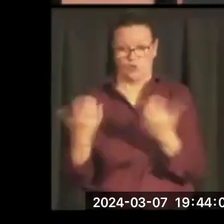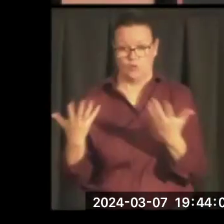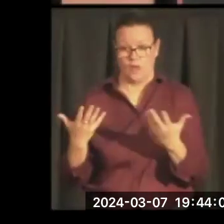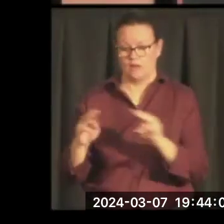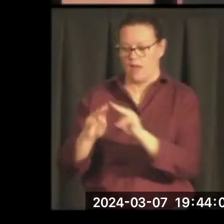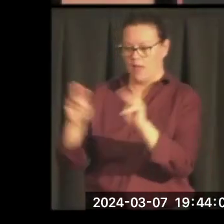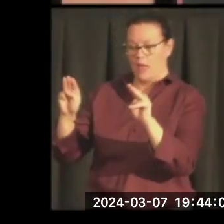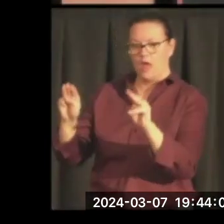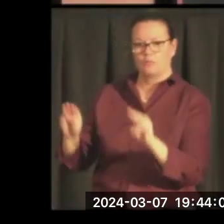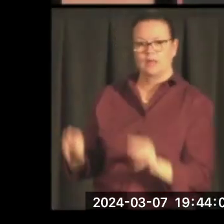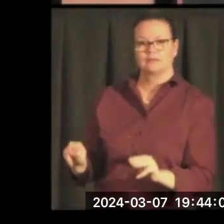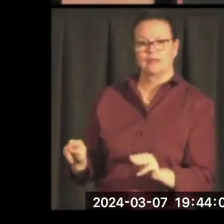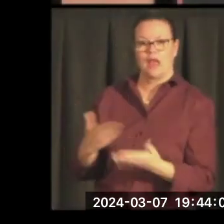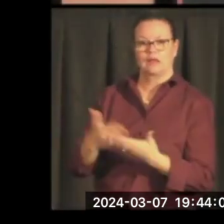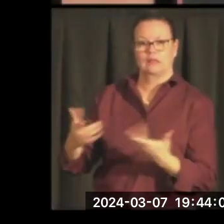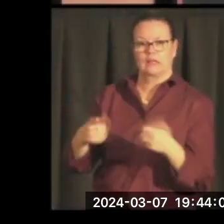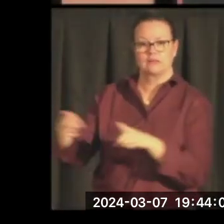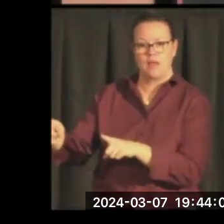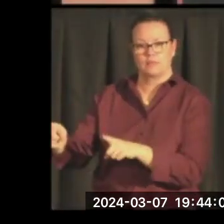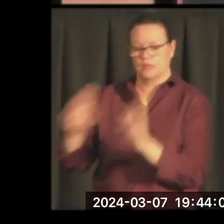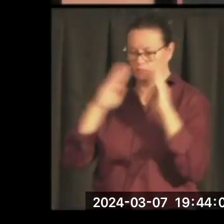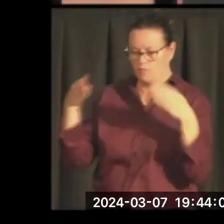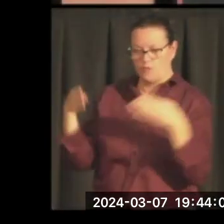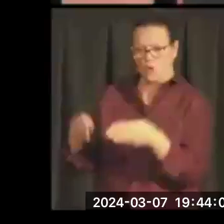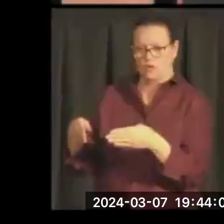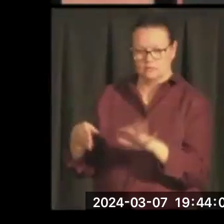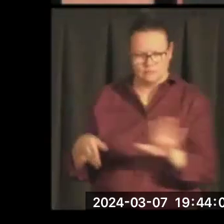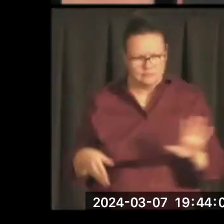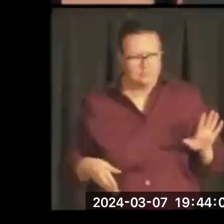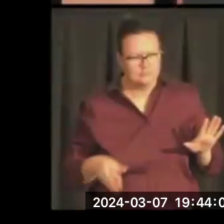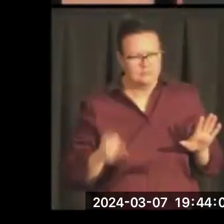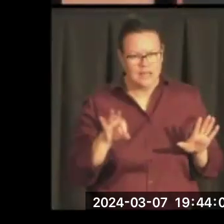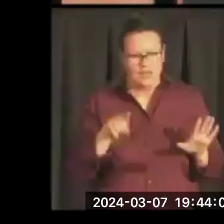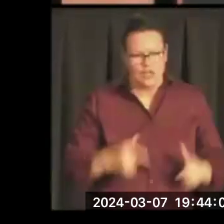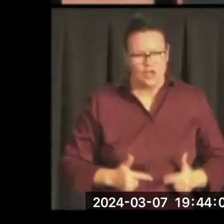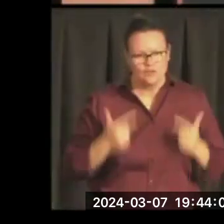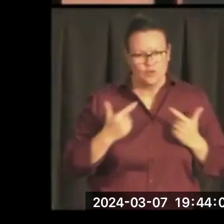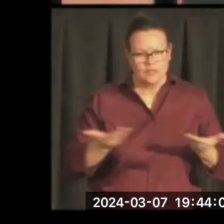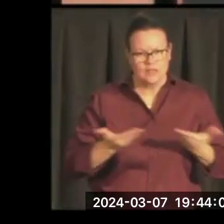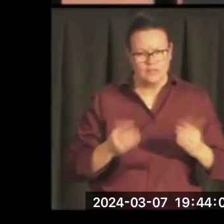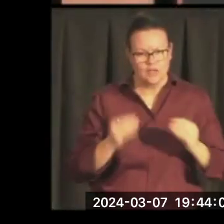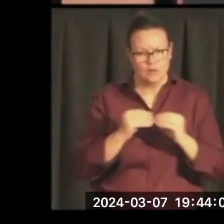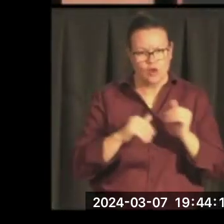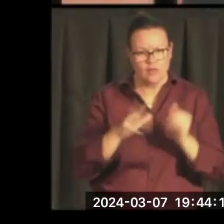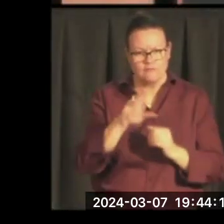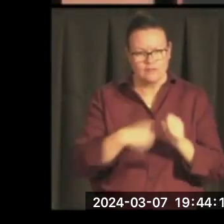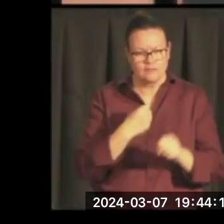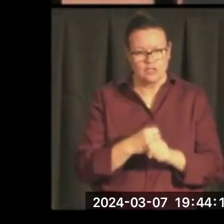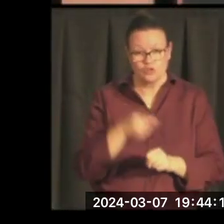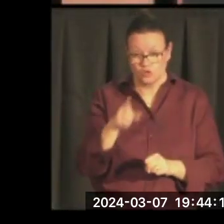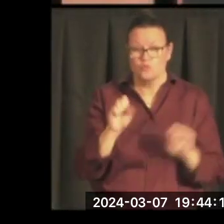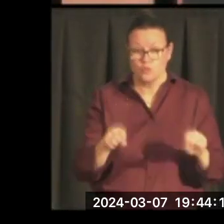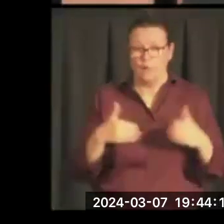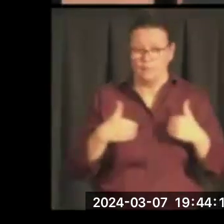constituent affairs. And for anyone who has lived here for more than 50 years, you surely have a personal letter from Mike